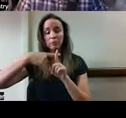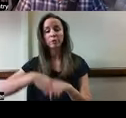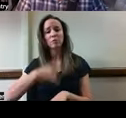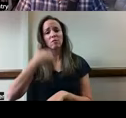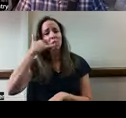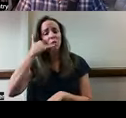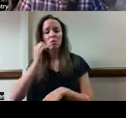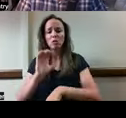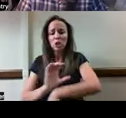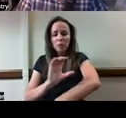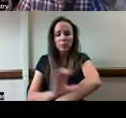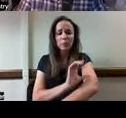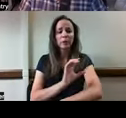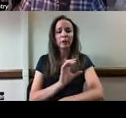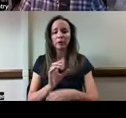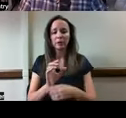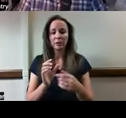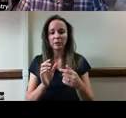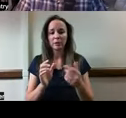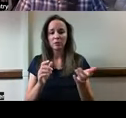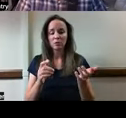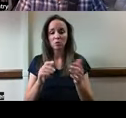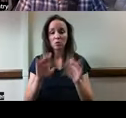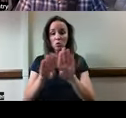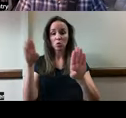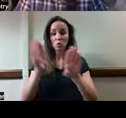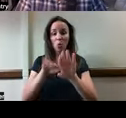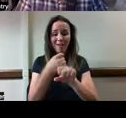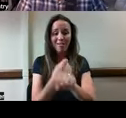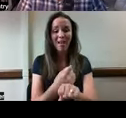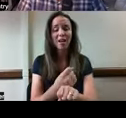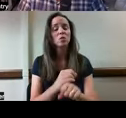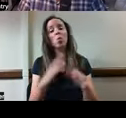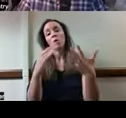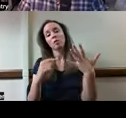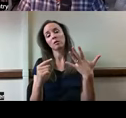this thing that you may or may not be using called occupant monitors.